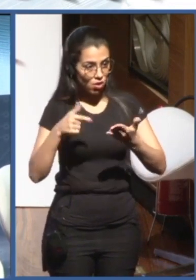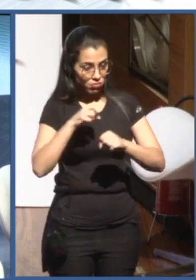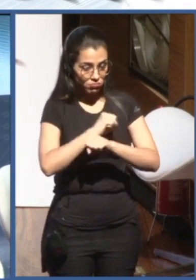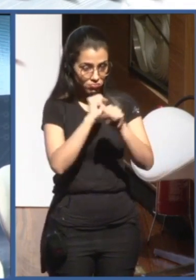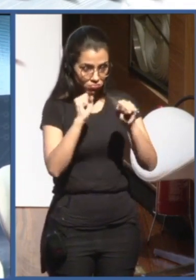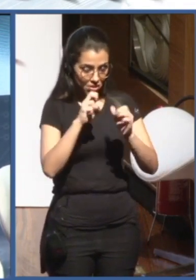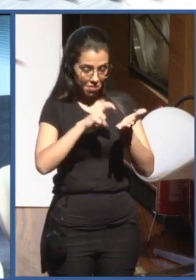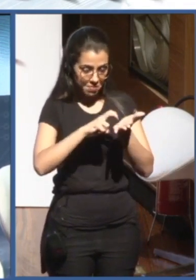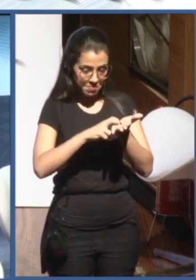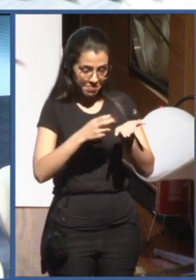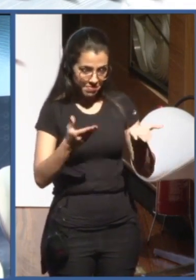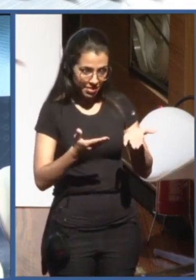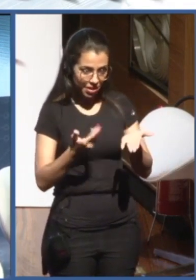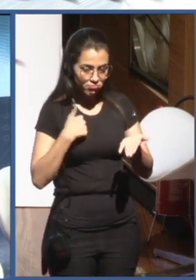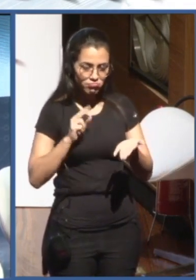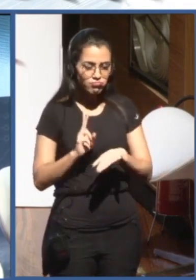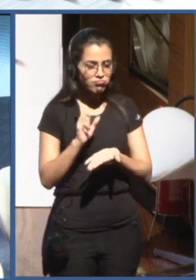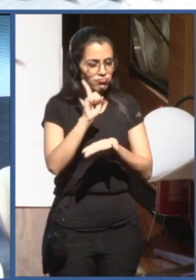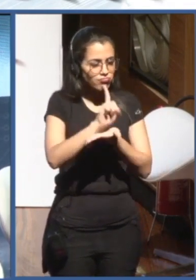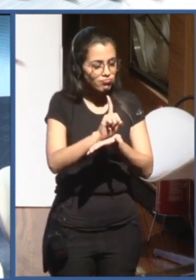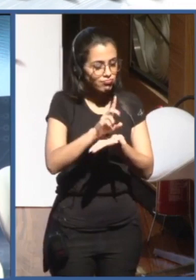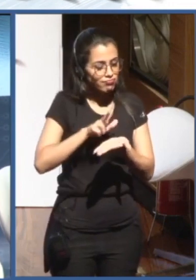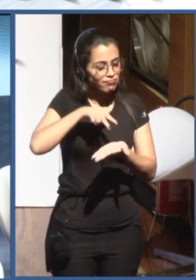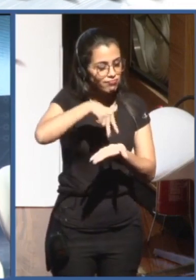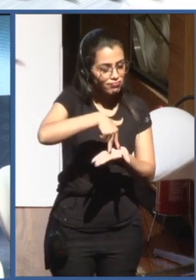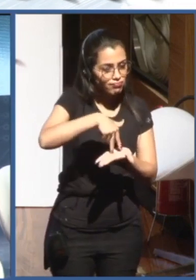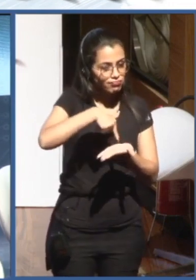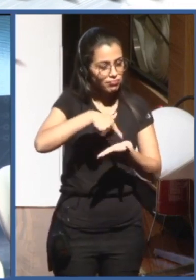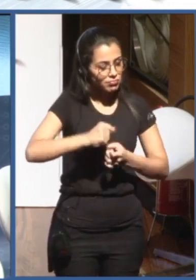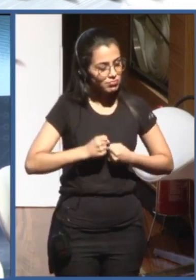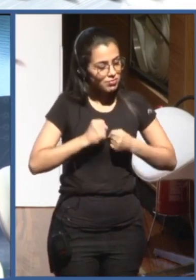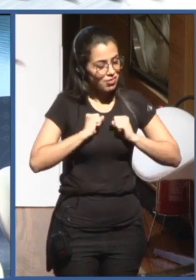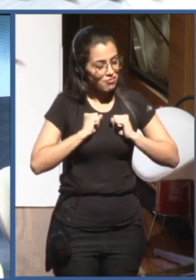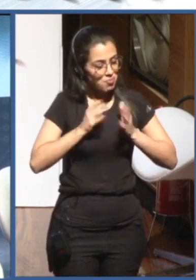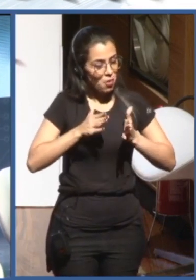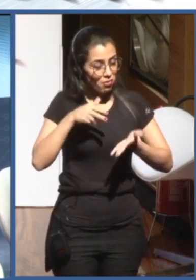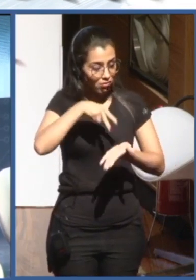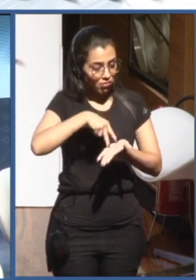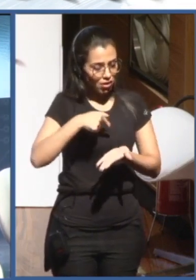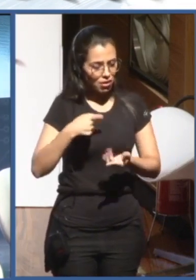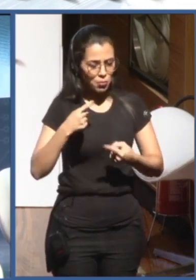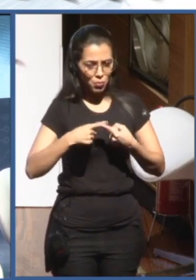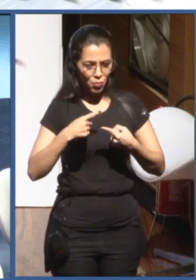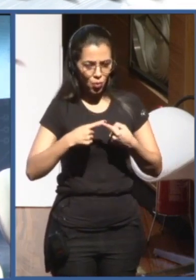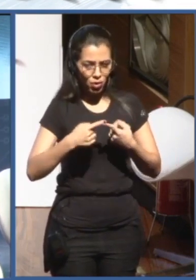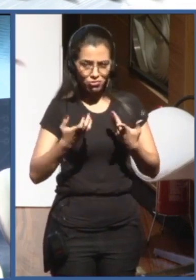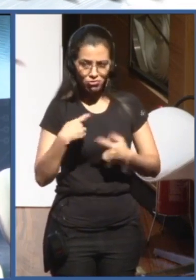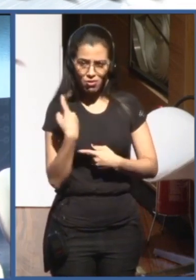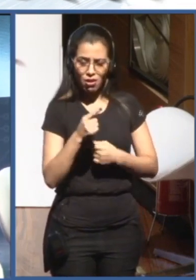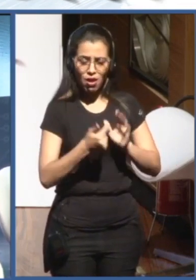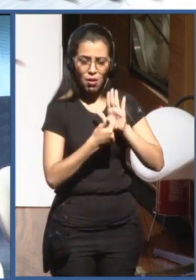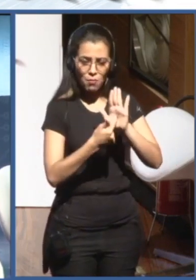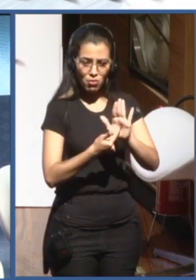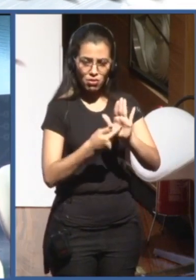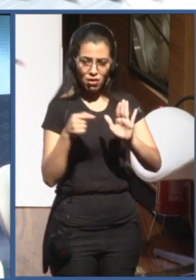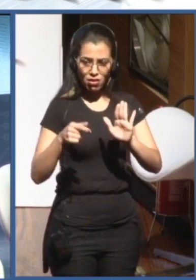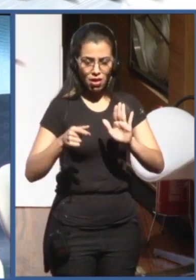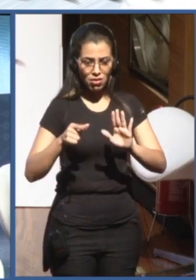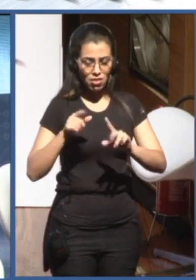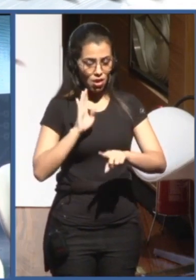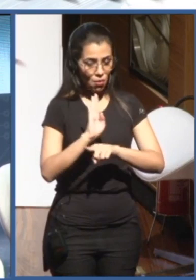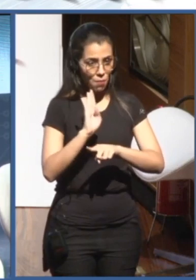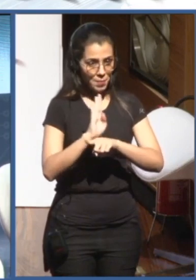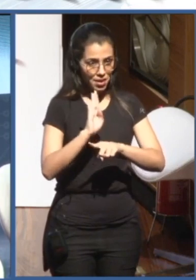have this workshop, because we want to show that the cooperation, international cooperation, is key to address these issues. We cannot deal, as UNESCO,